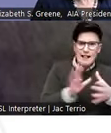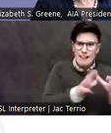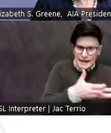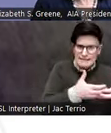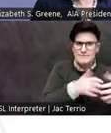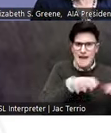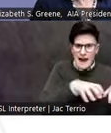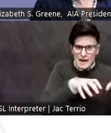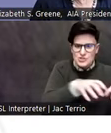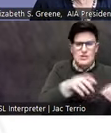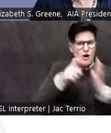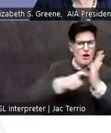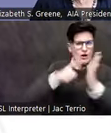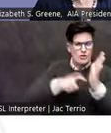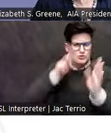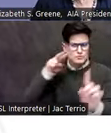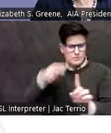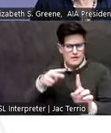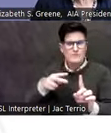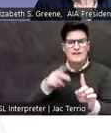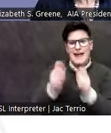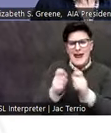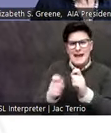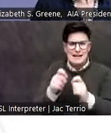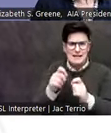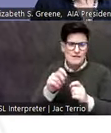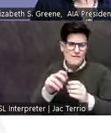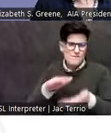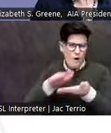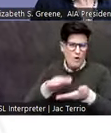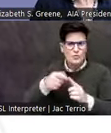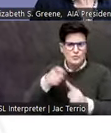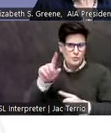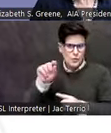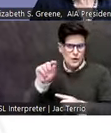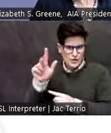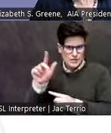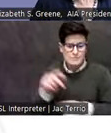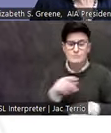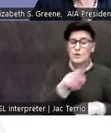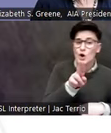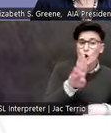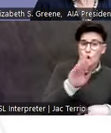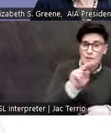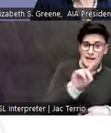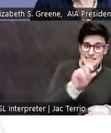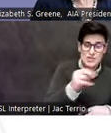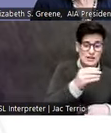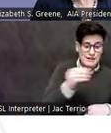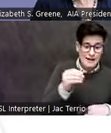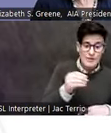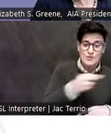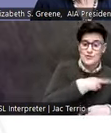Perspectives, an edited volume from 2013, Urbanization and Religion in Ancient Central Mexico from